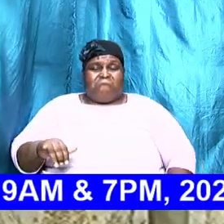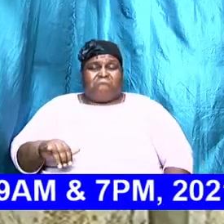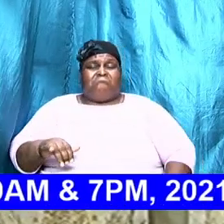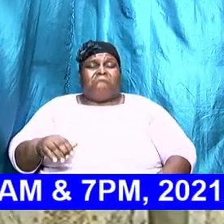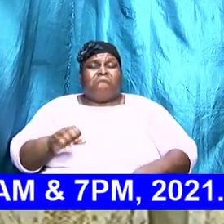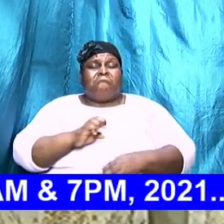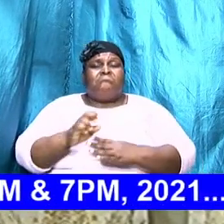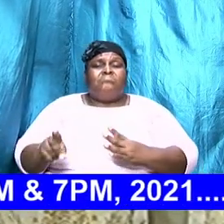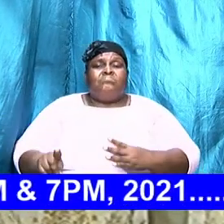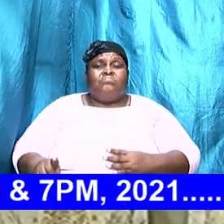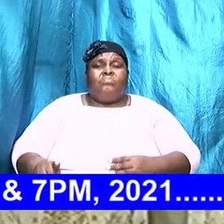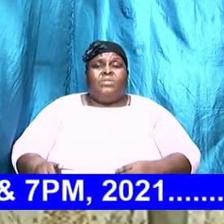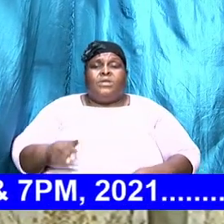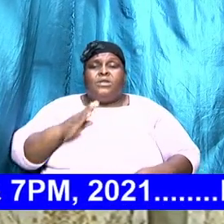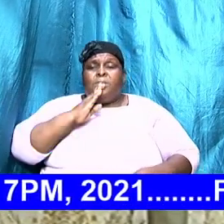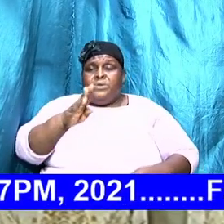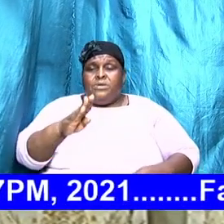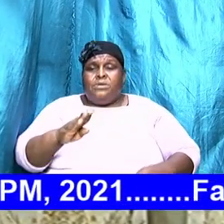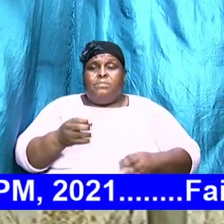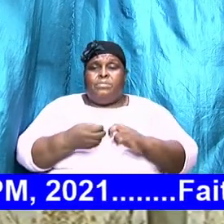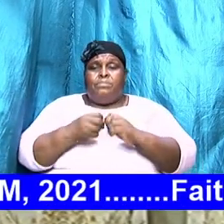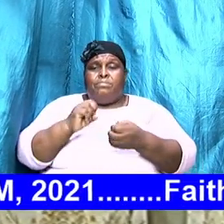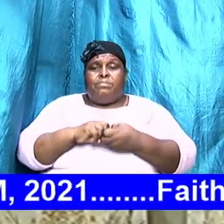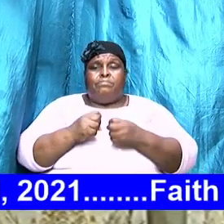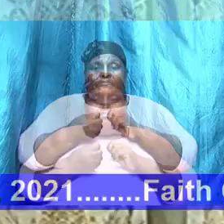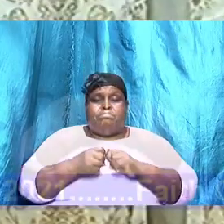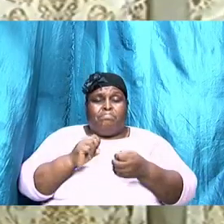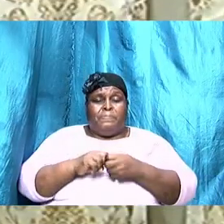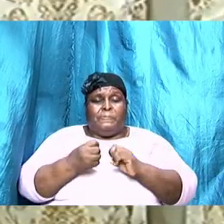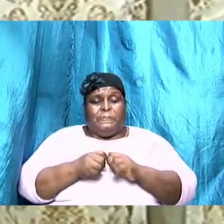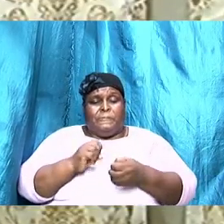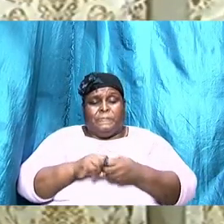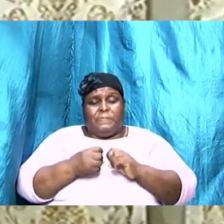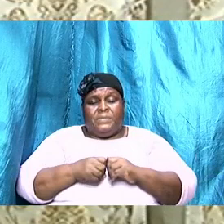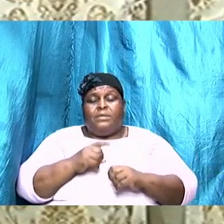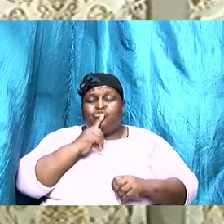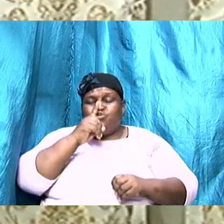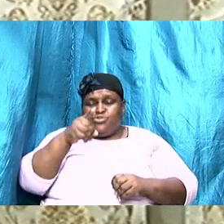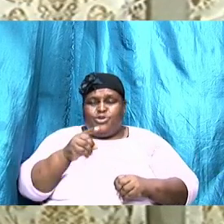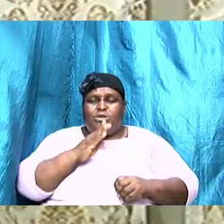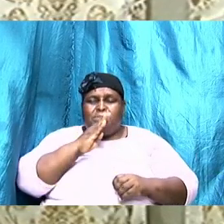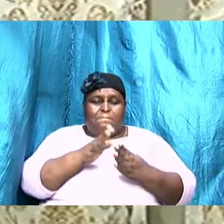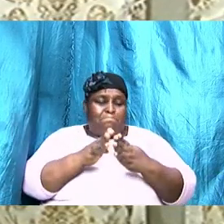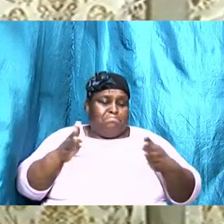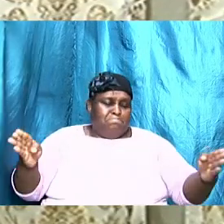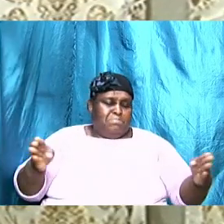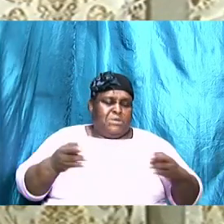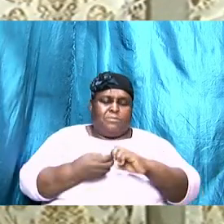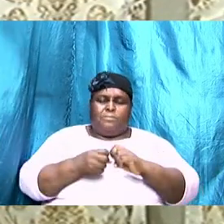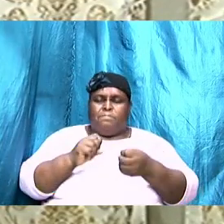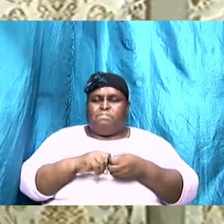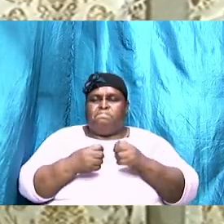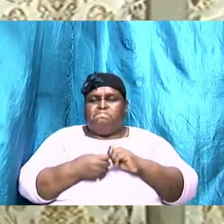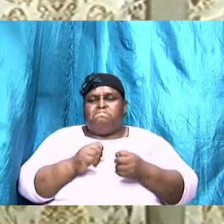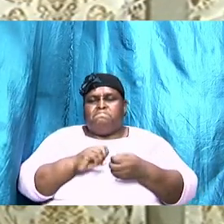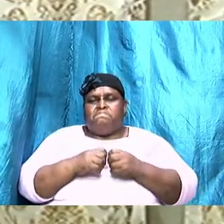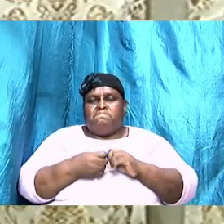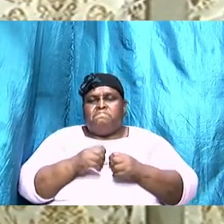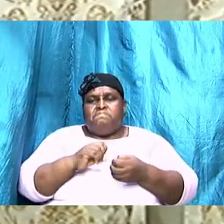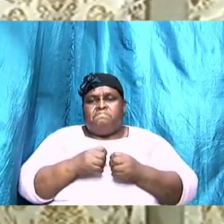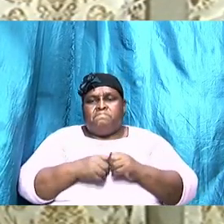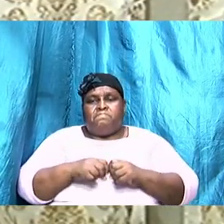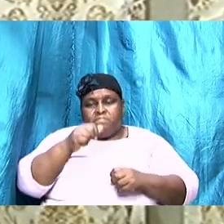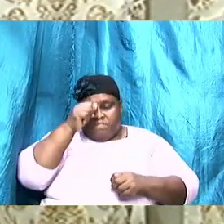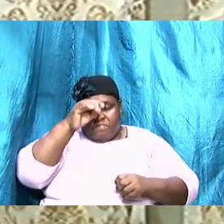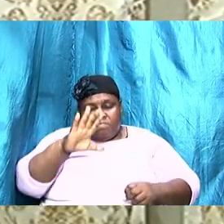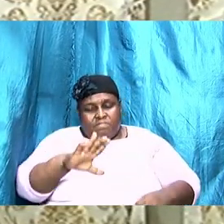it is going to be a problem I absolutely guarantee you and men